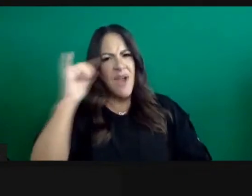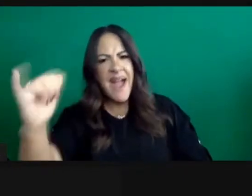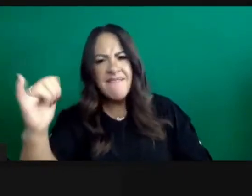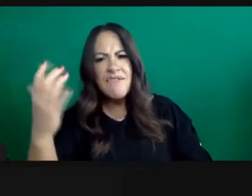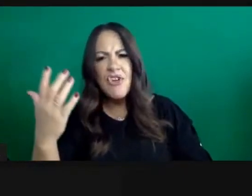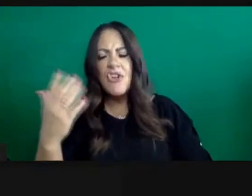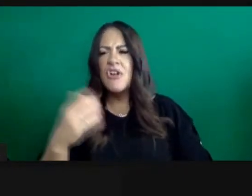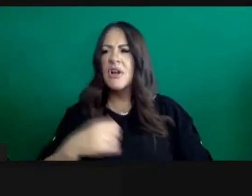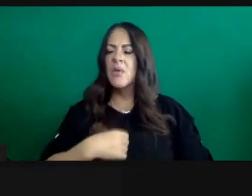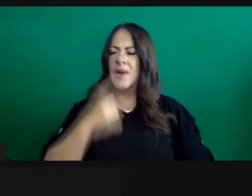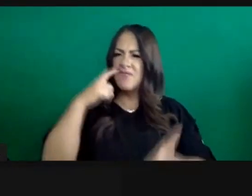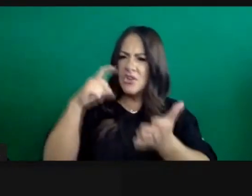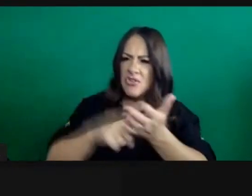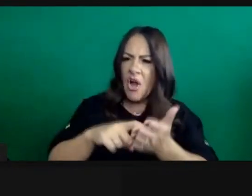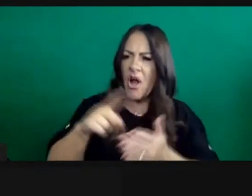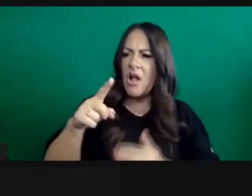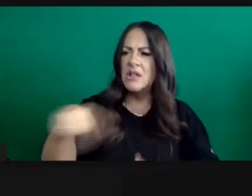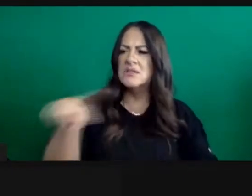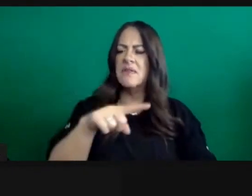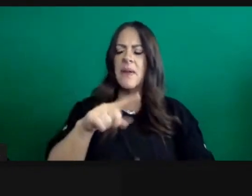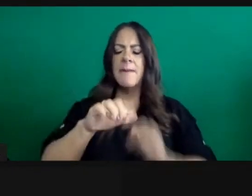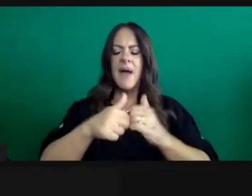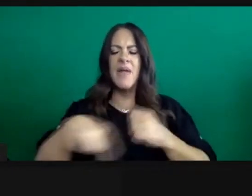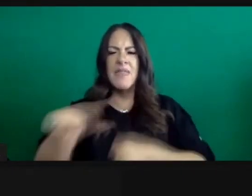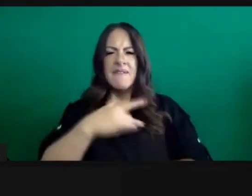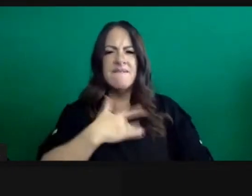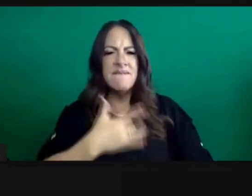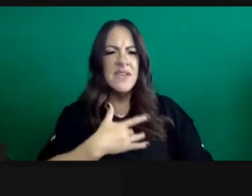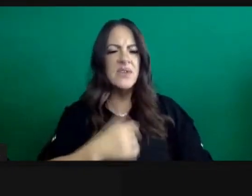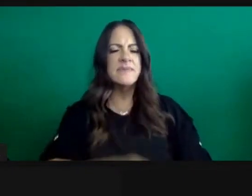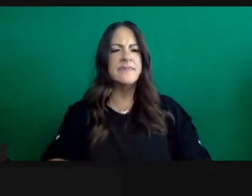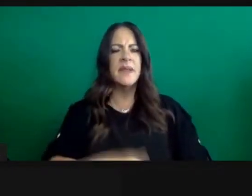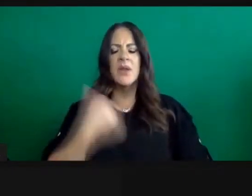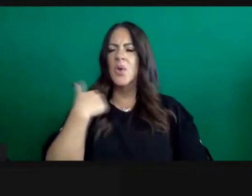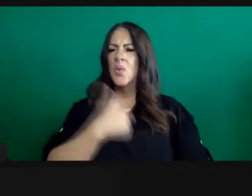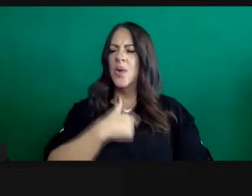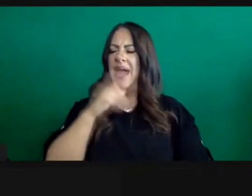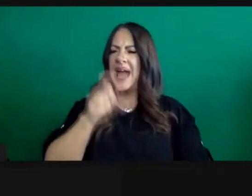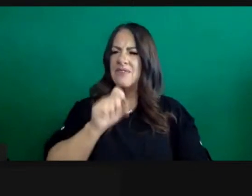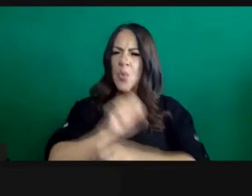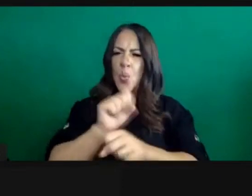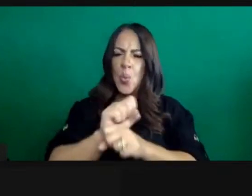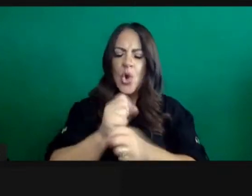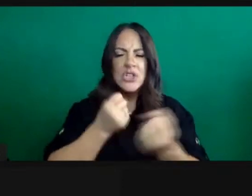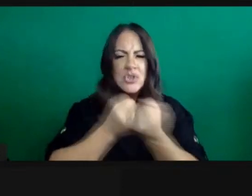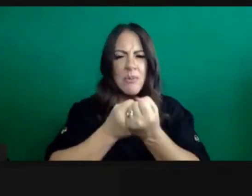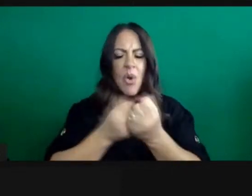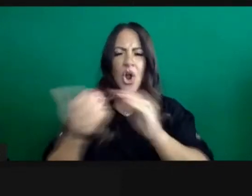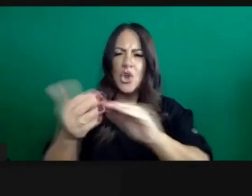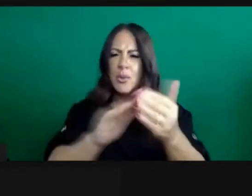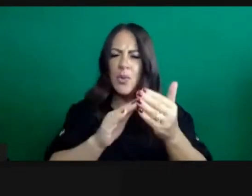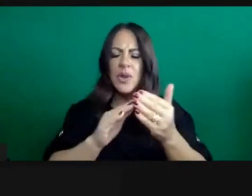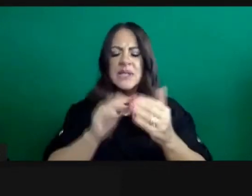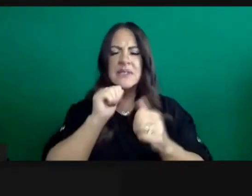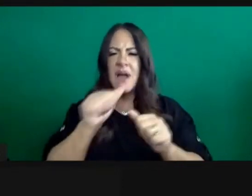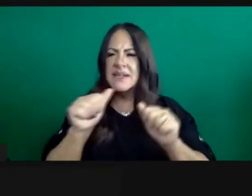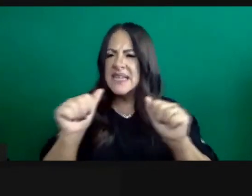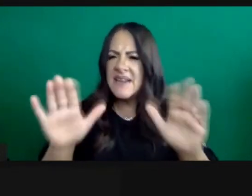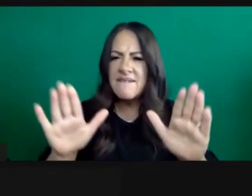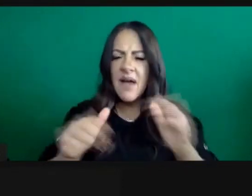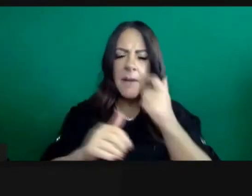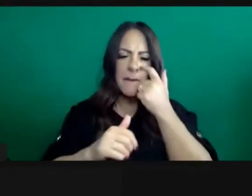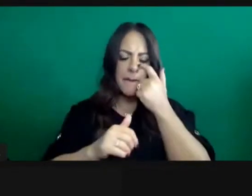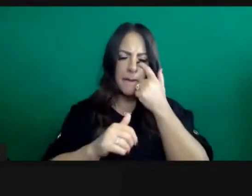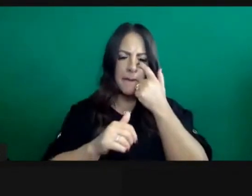acknowledging that and trying to work with our communities to find ways to hold on a little longer to get through this